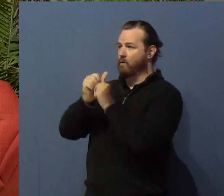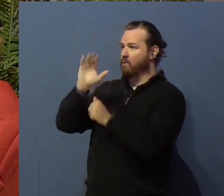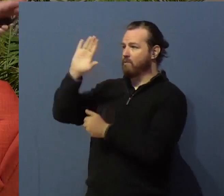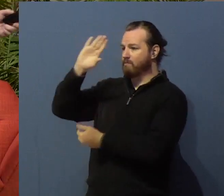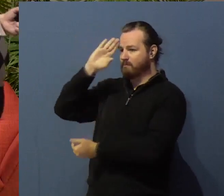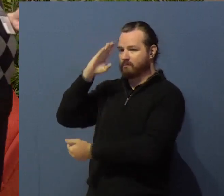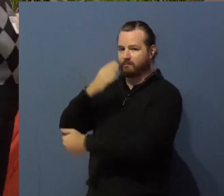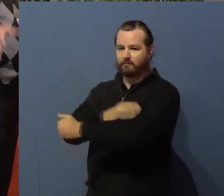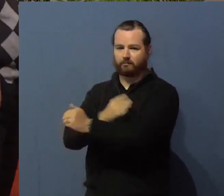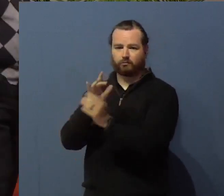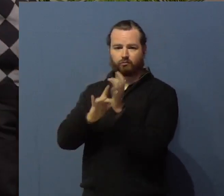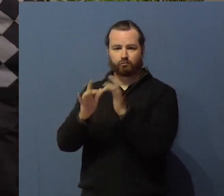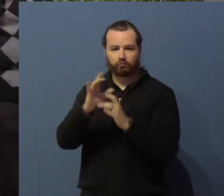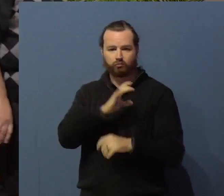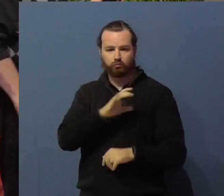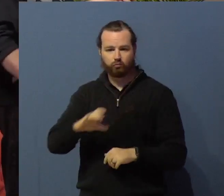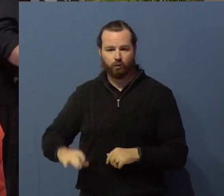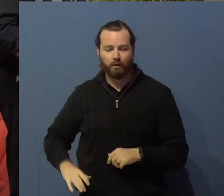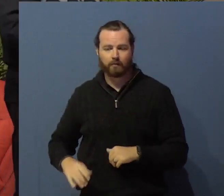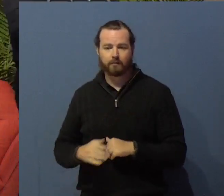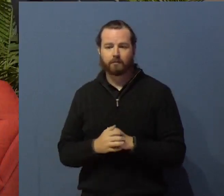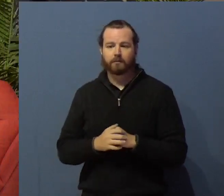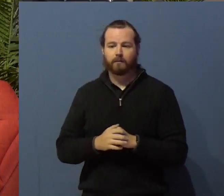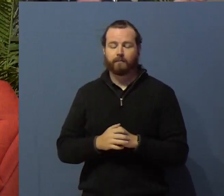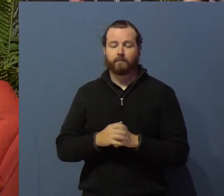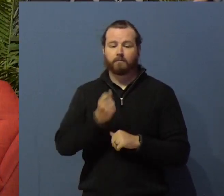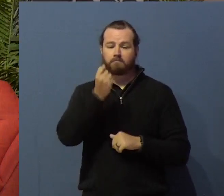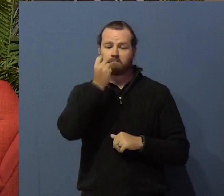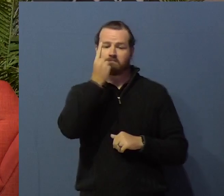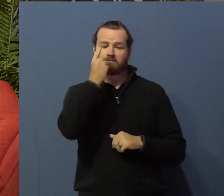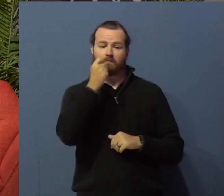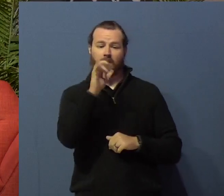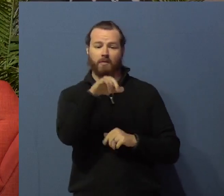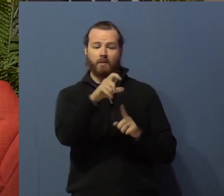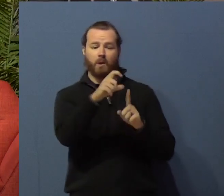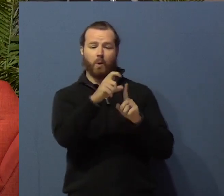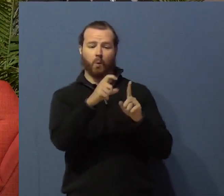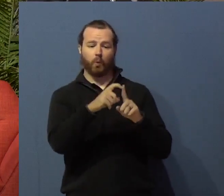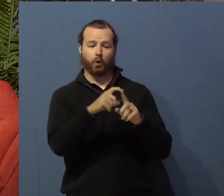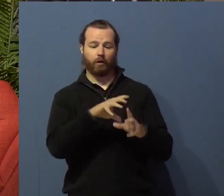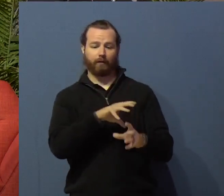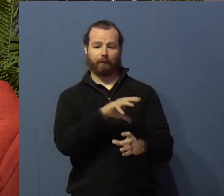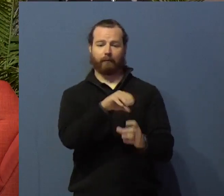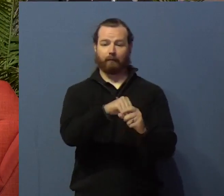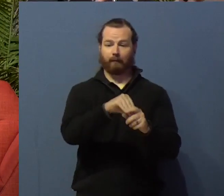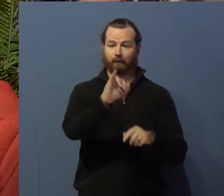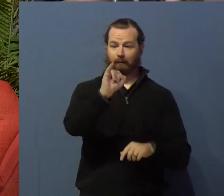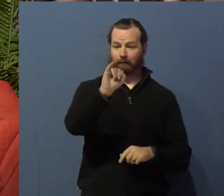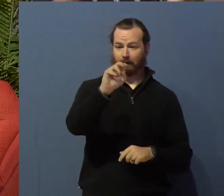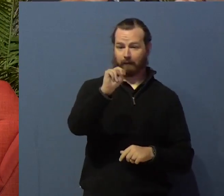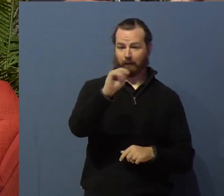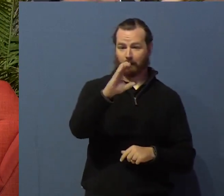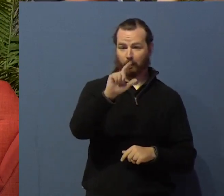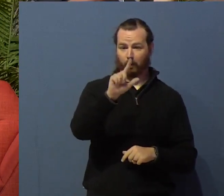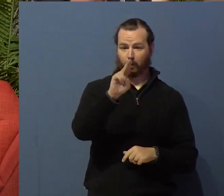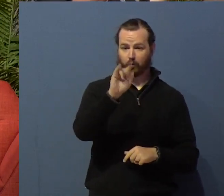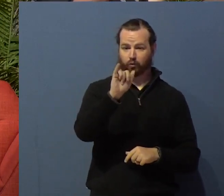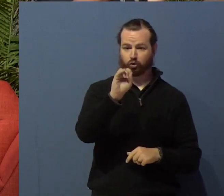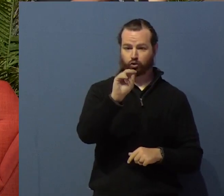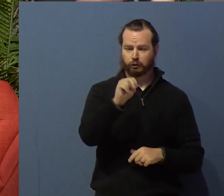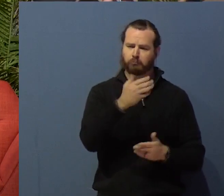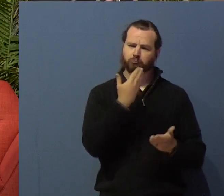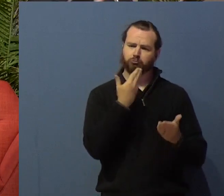The rest of the world talks about inclusion. That's fine. I've got no problem with that. But, in a Christian church and